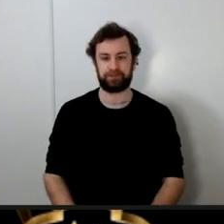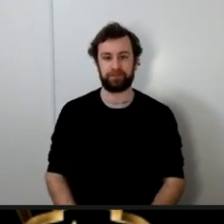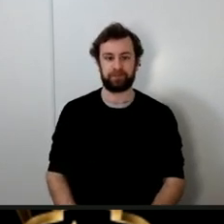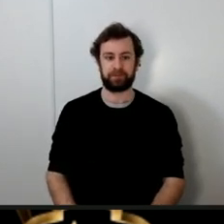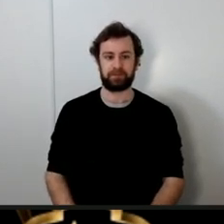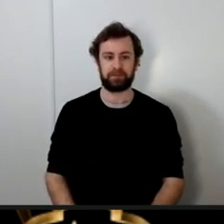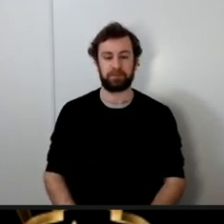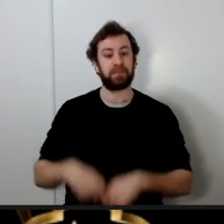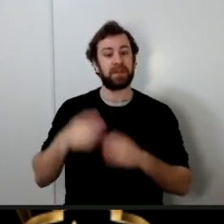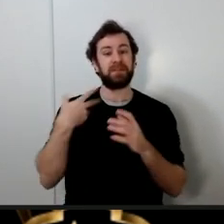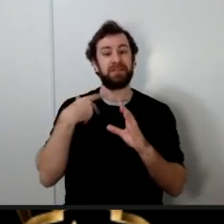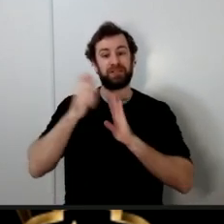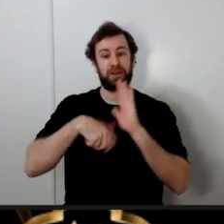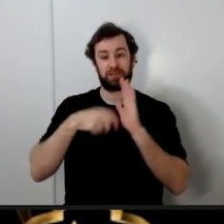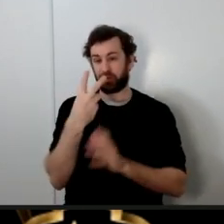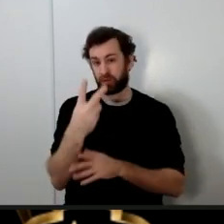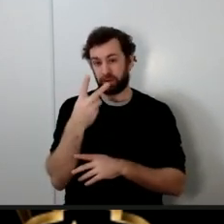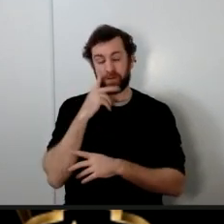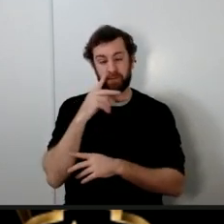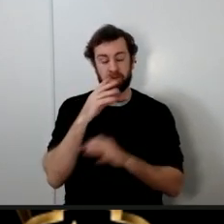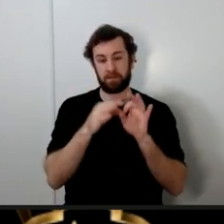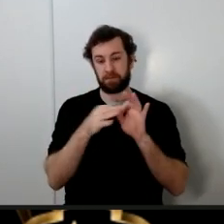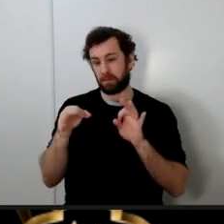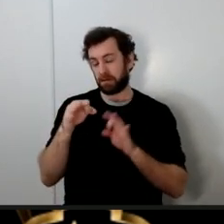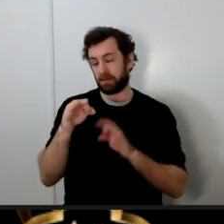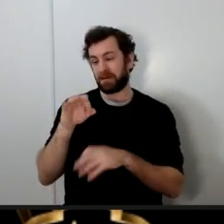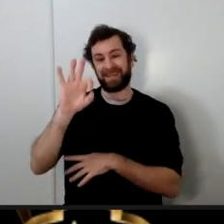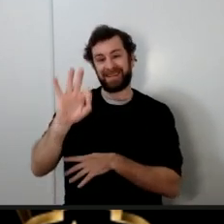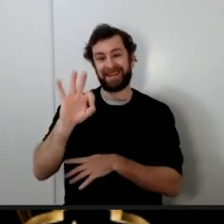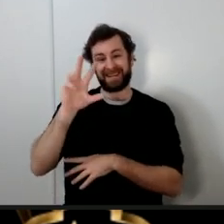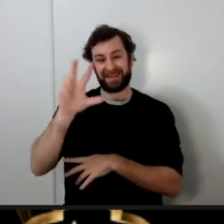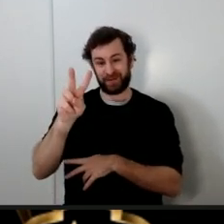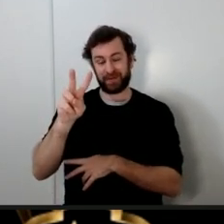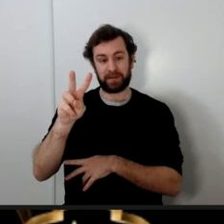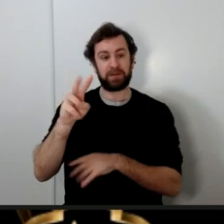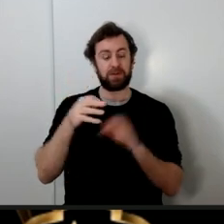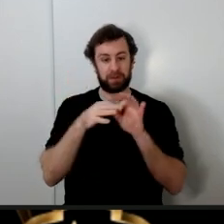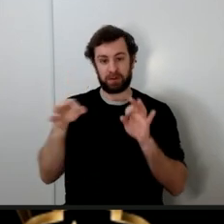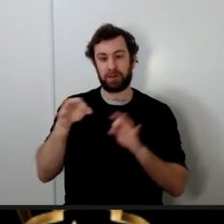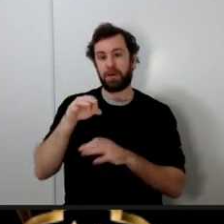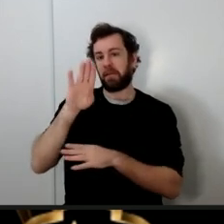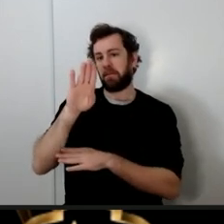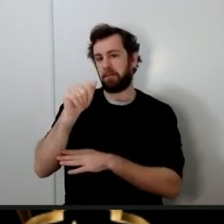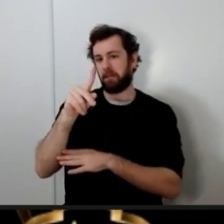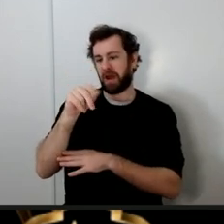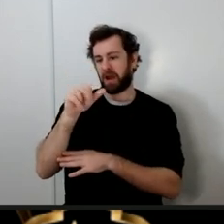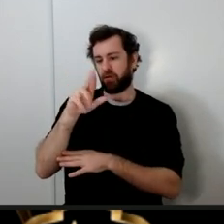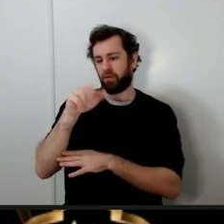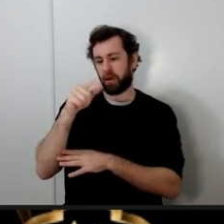2 of the Quran verse 92 states that's surah al-baqarah verse 92 Moses